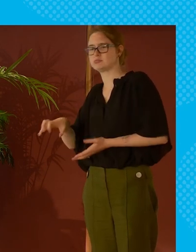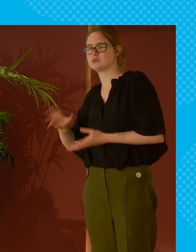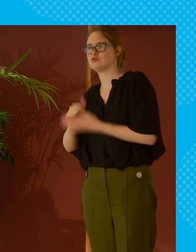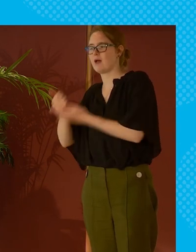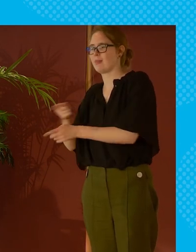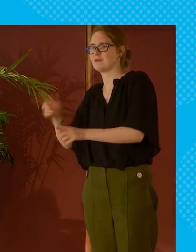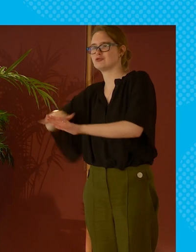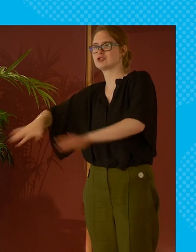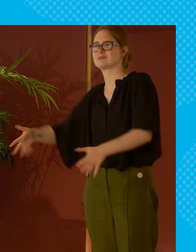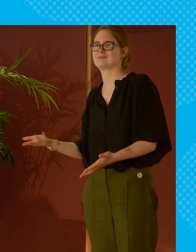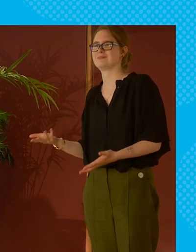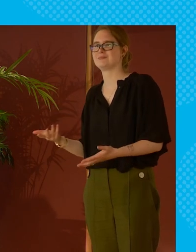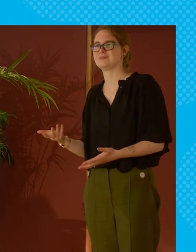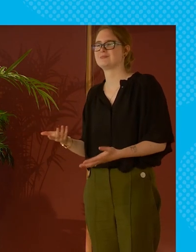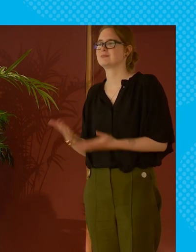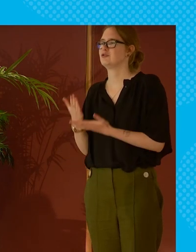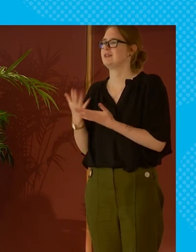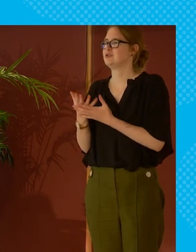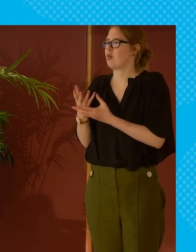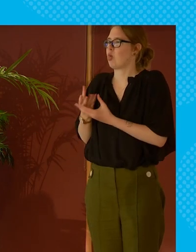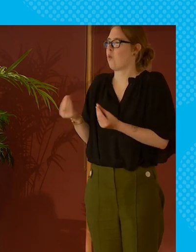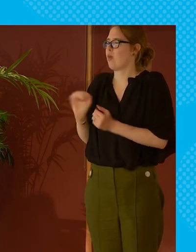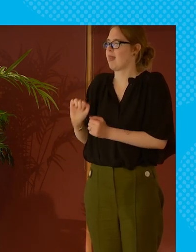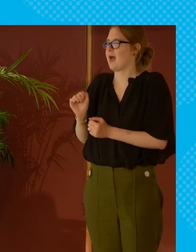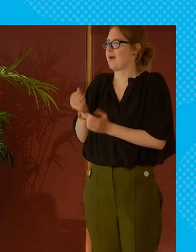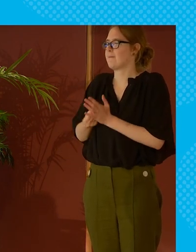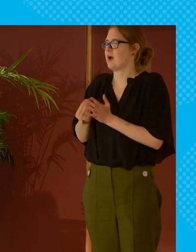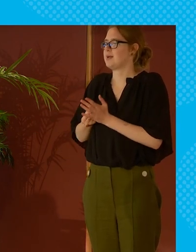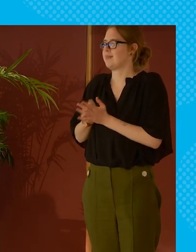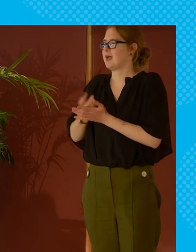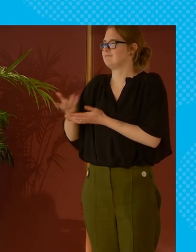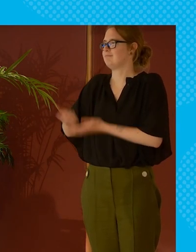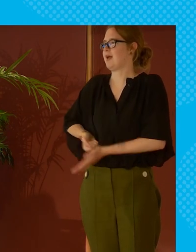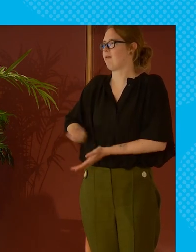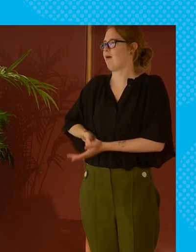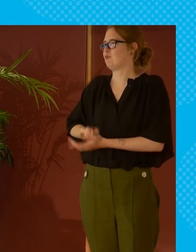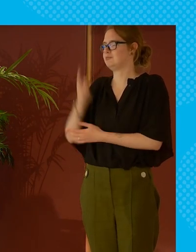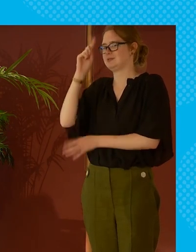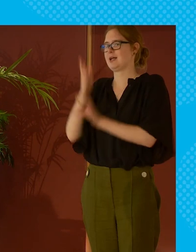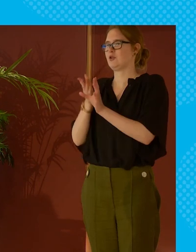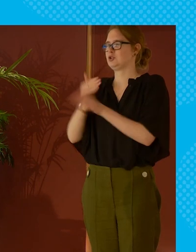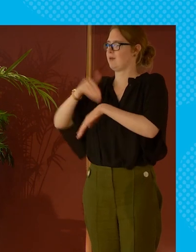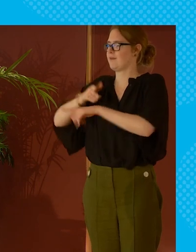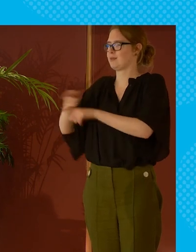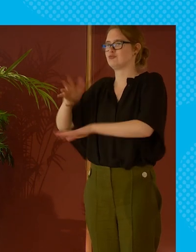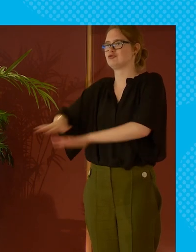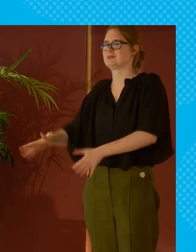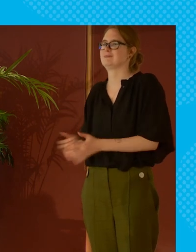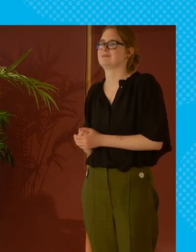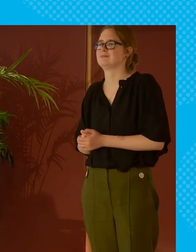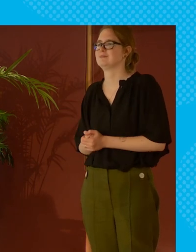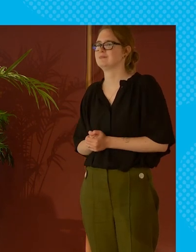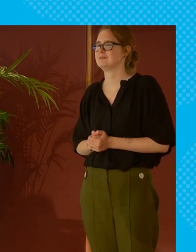what they did with their children you know and so just losing it lost that particular stream of income that to them psychologically was for the children